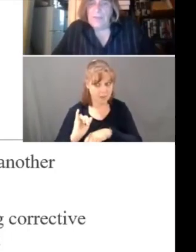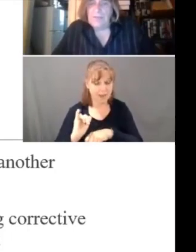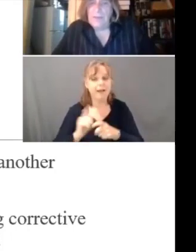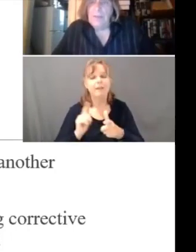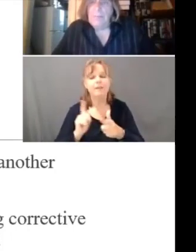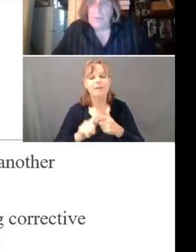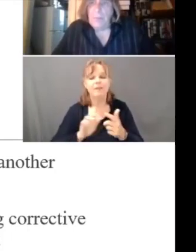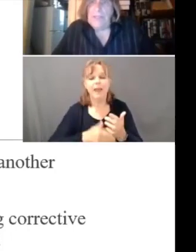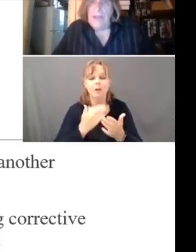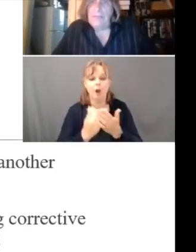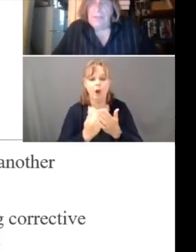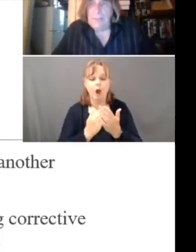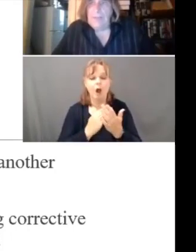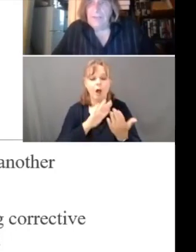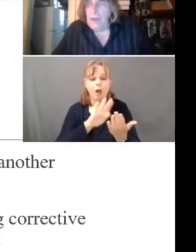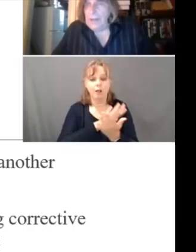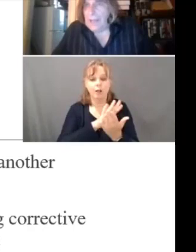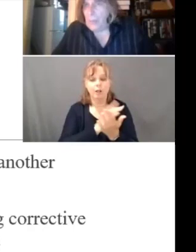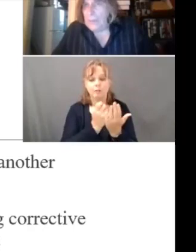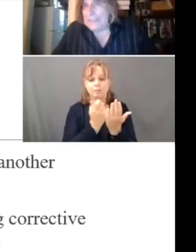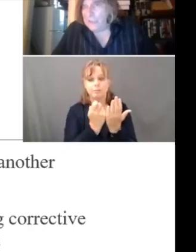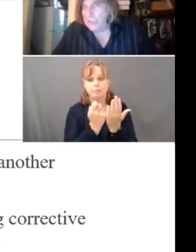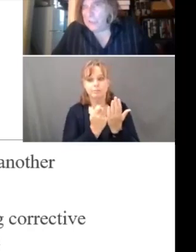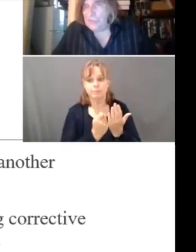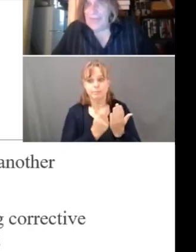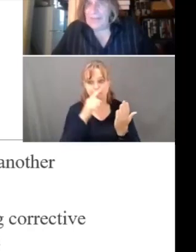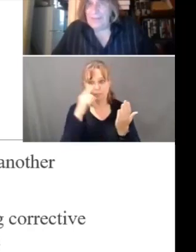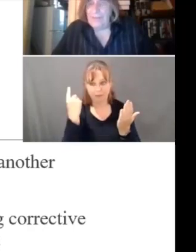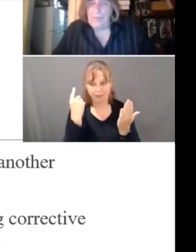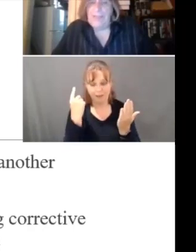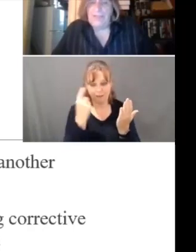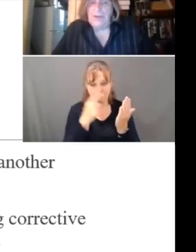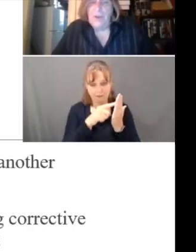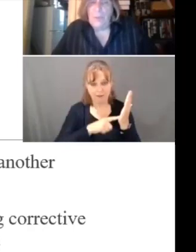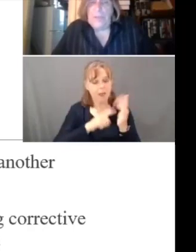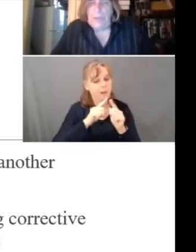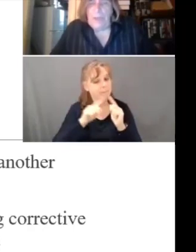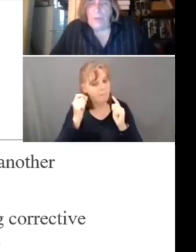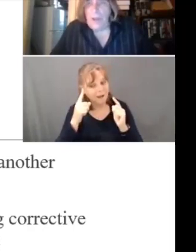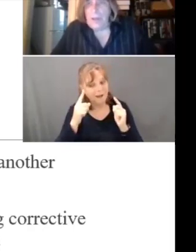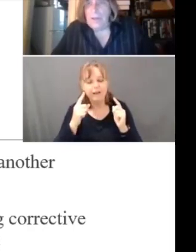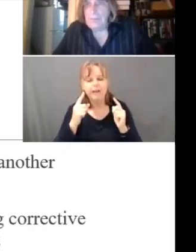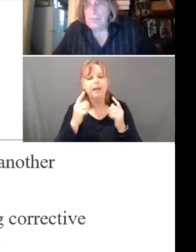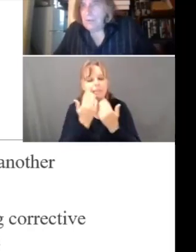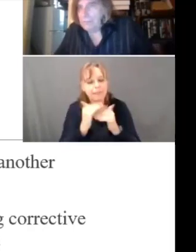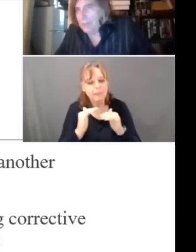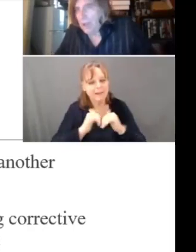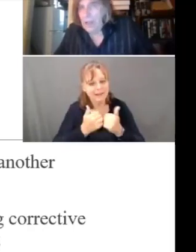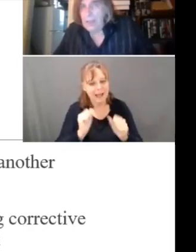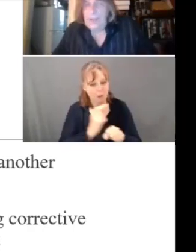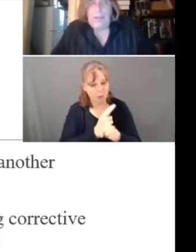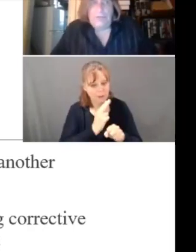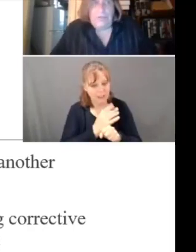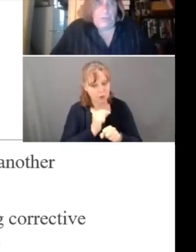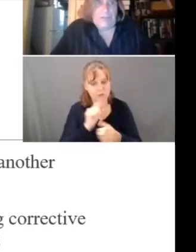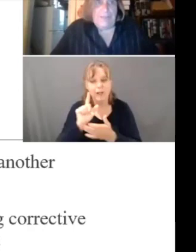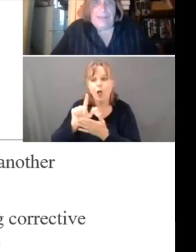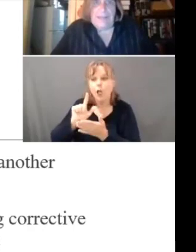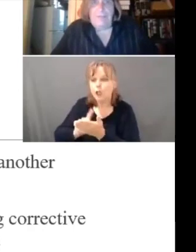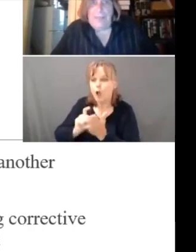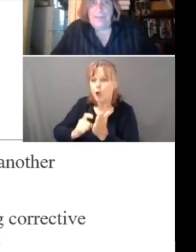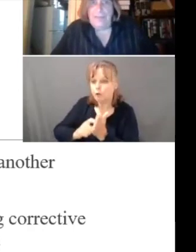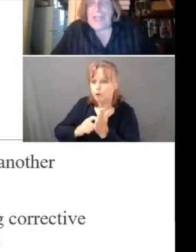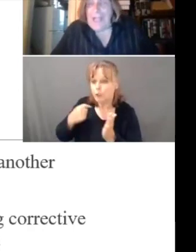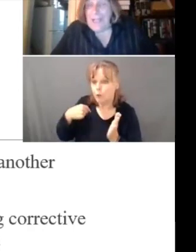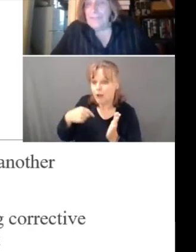documents, but we have limits on how we can use that information. We are required as a matter of law to treat